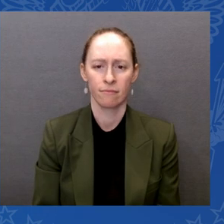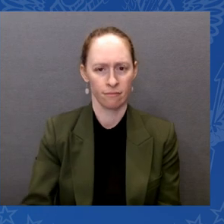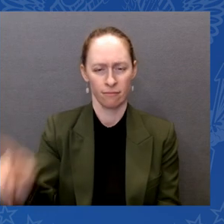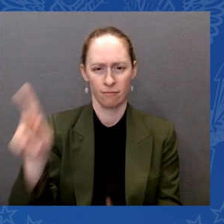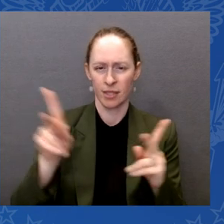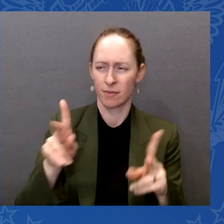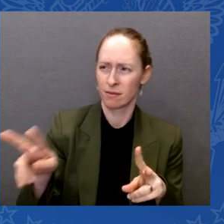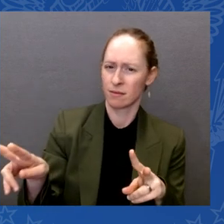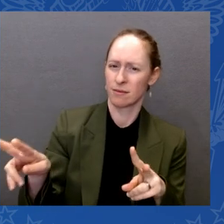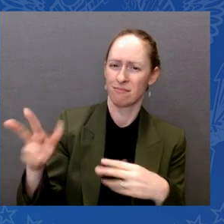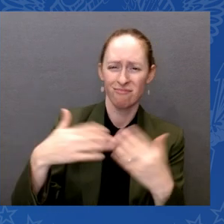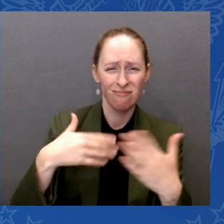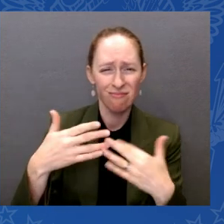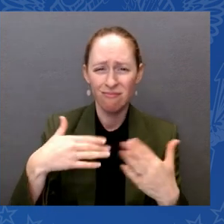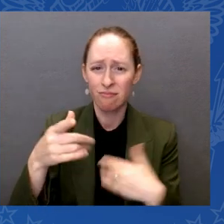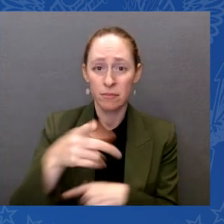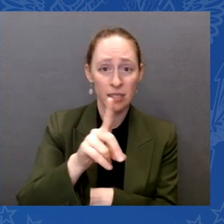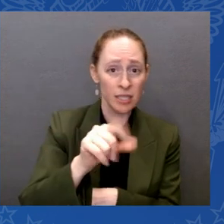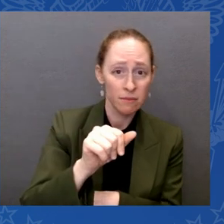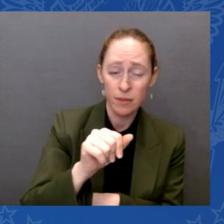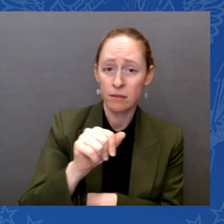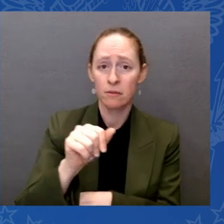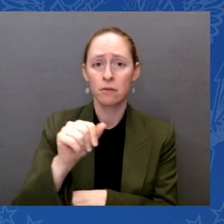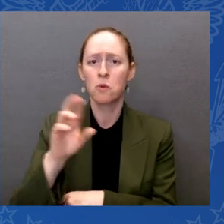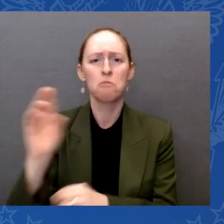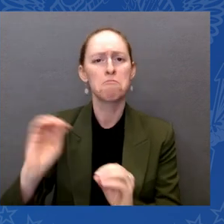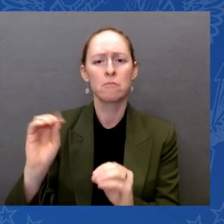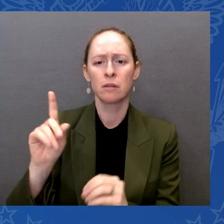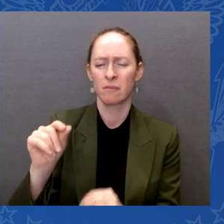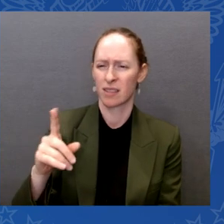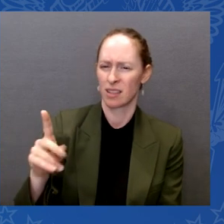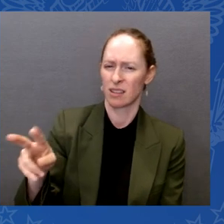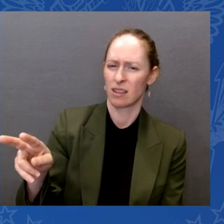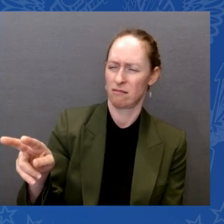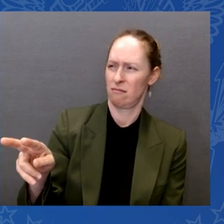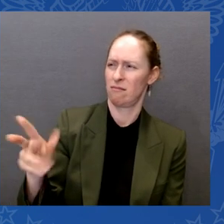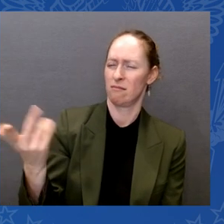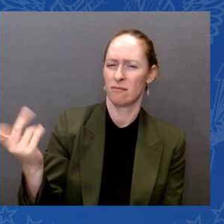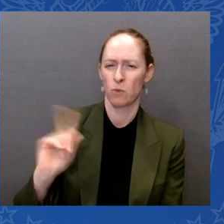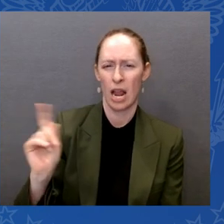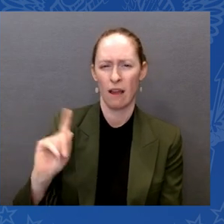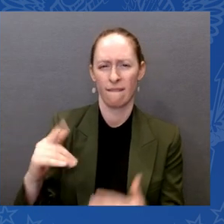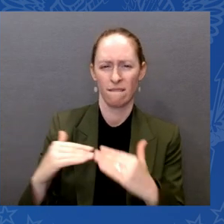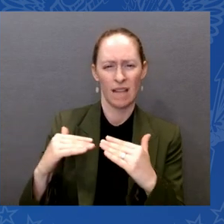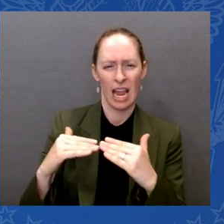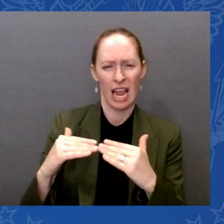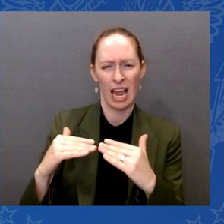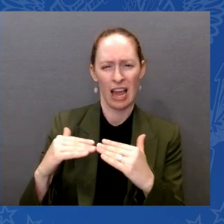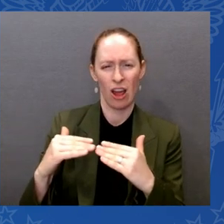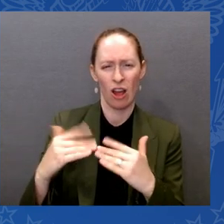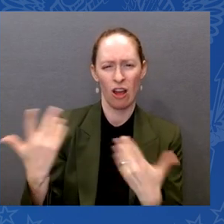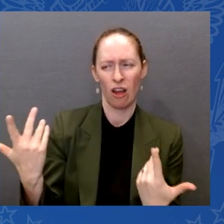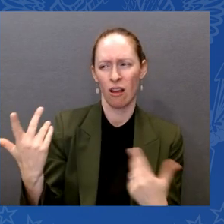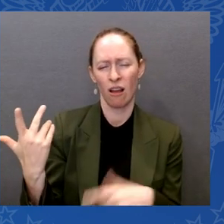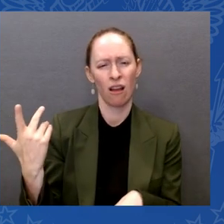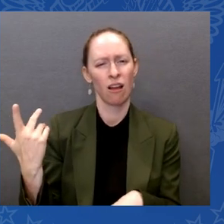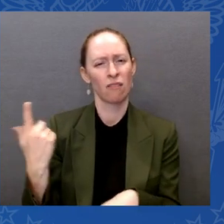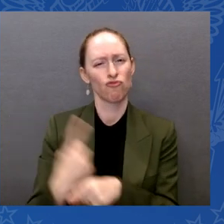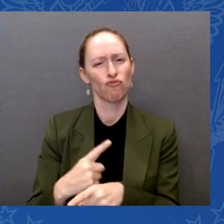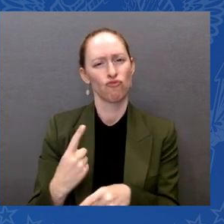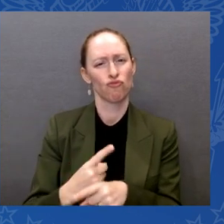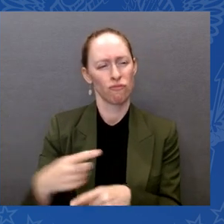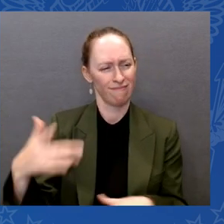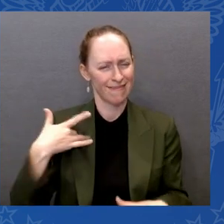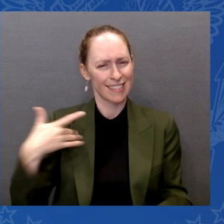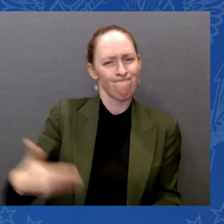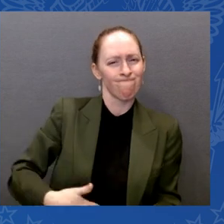decency and fairness and, uh, uh, you know, uh, and remember the days when, none of